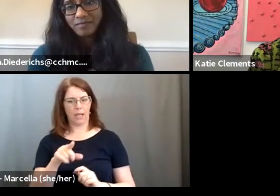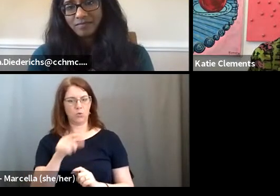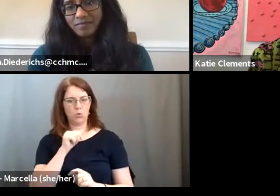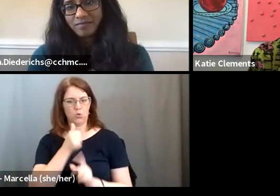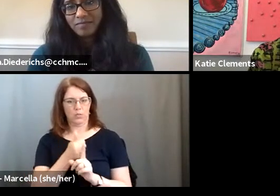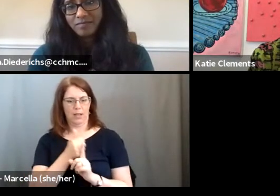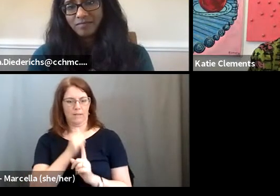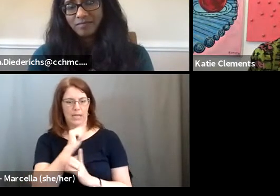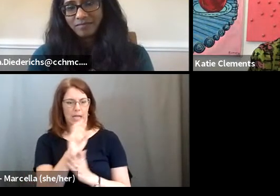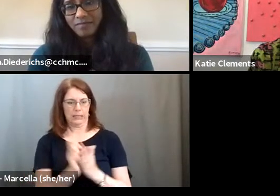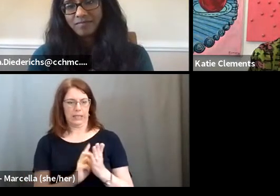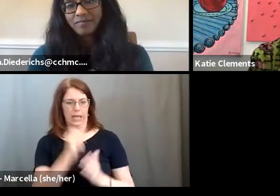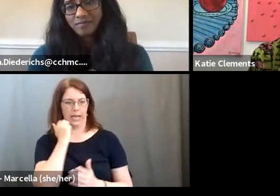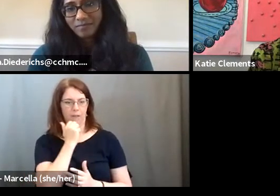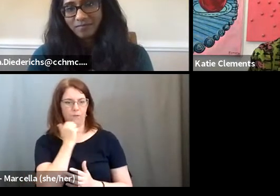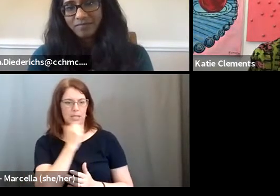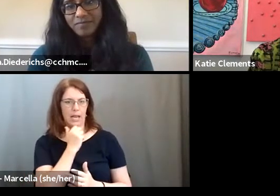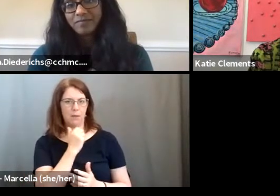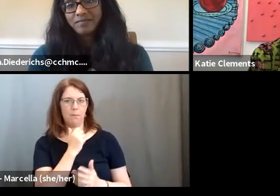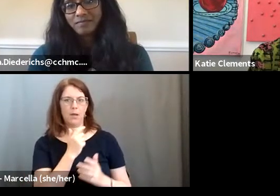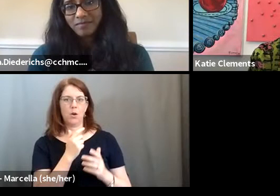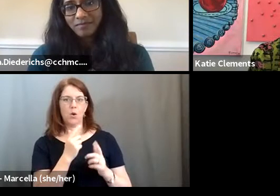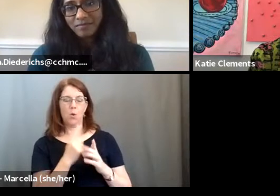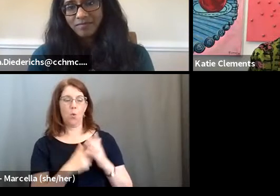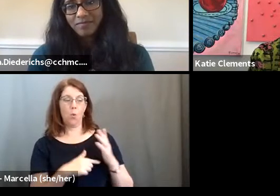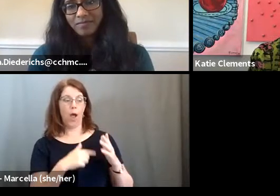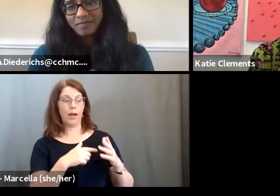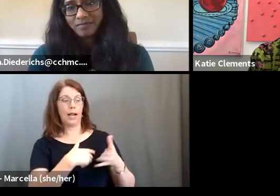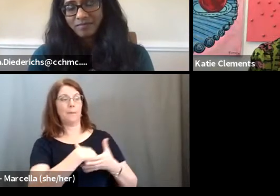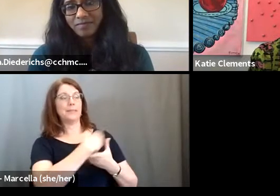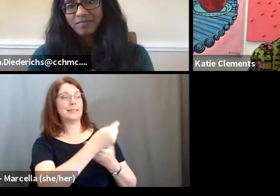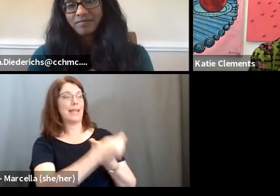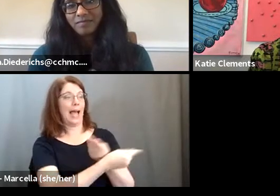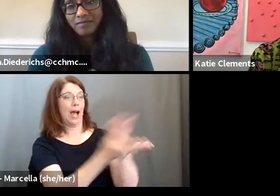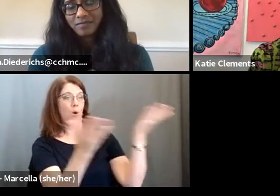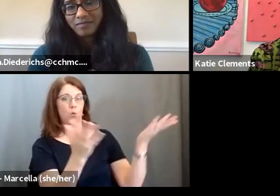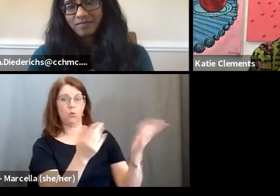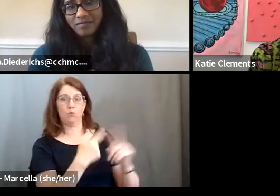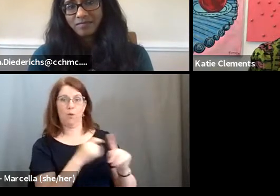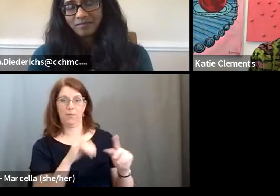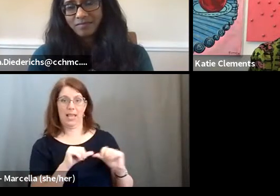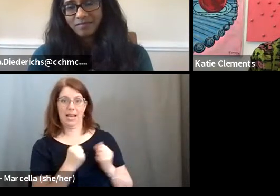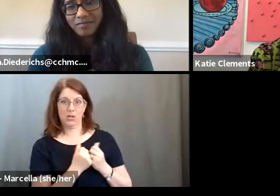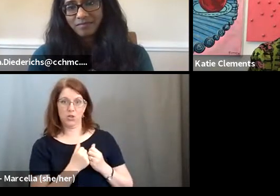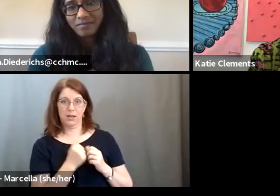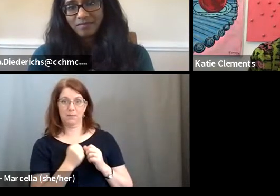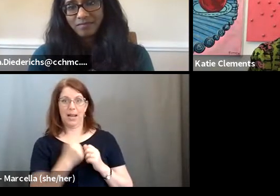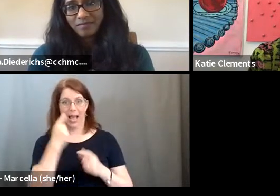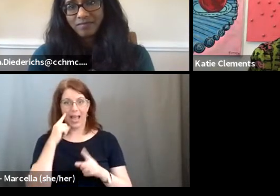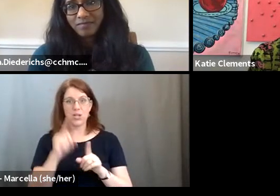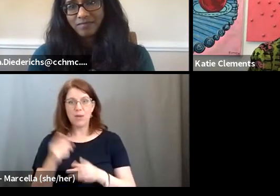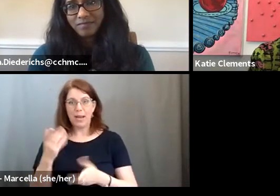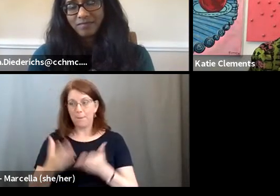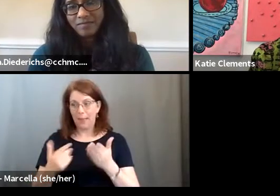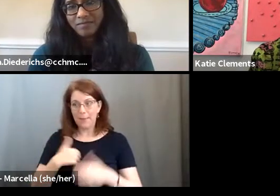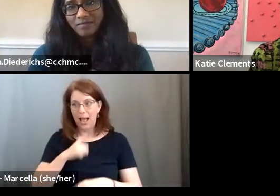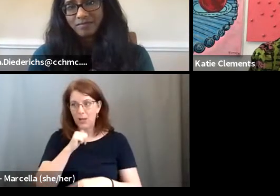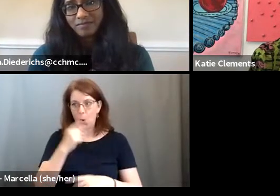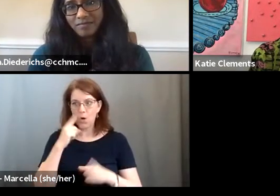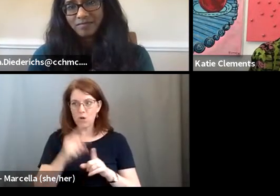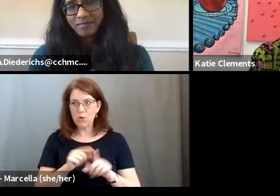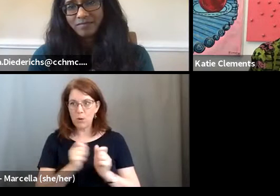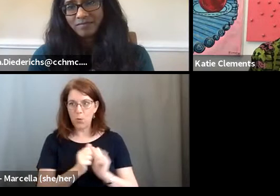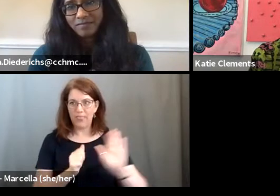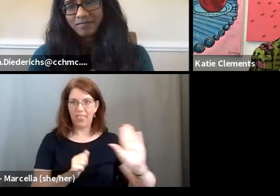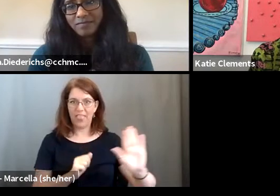but to see what comes out of the agency, the amazing stuff that the different minds and, uh, agree with you, Katie, I may not agree with their